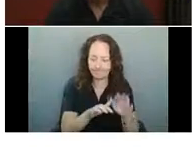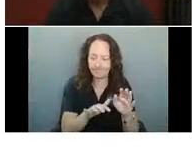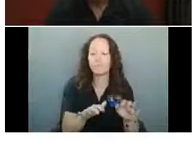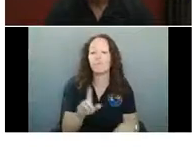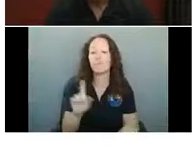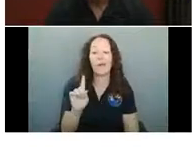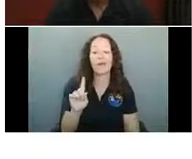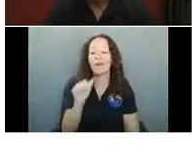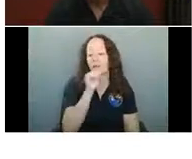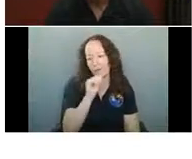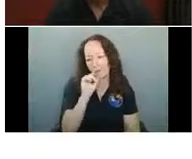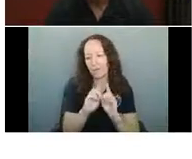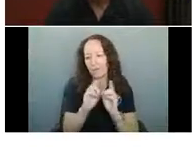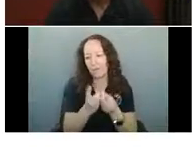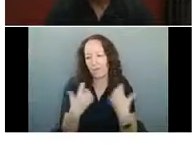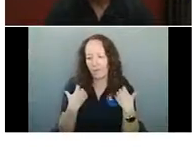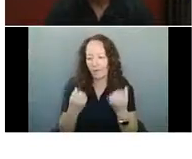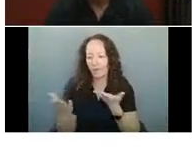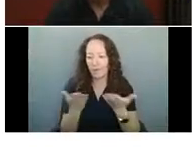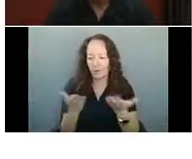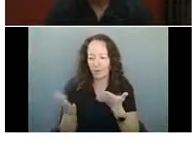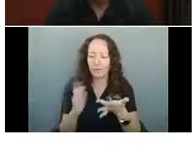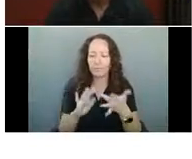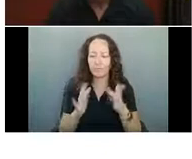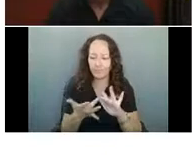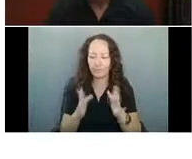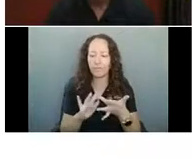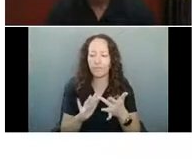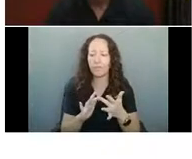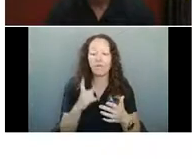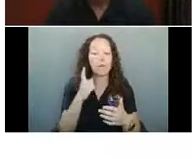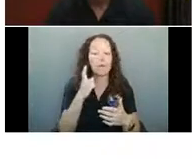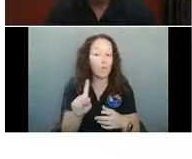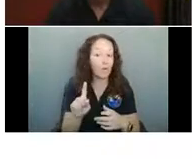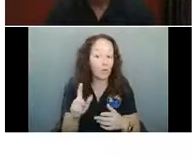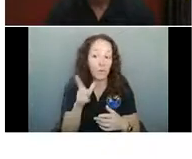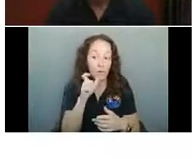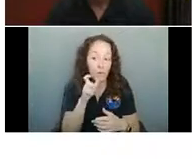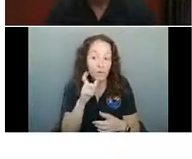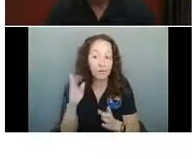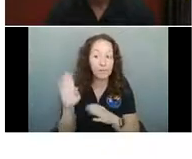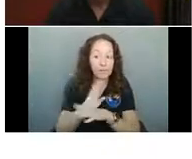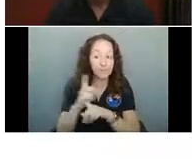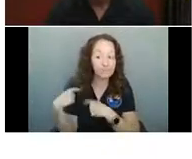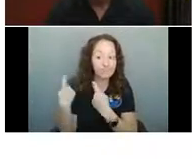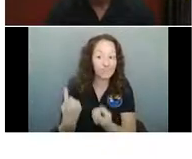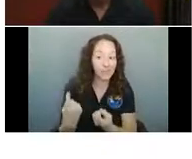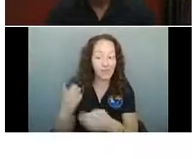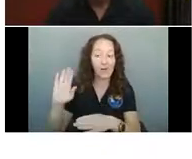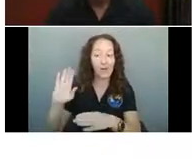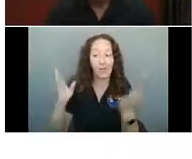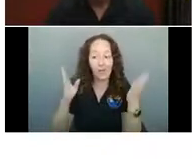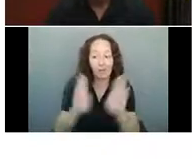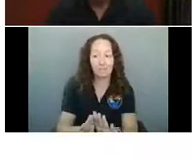Services website. And it's only for businesses who were closed up till now. Many of you have already gone on and